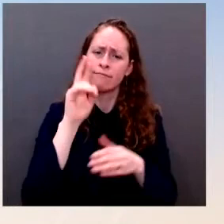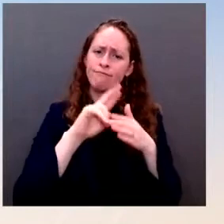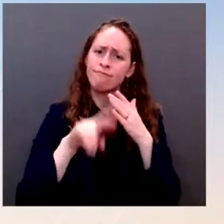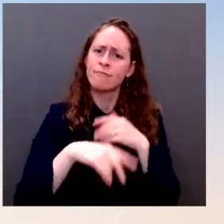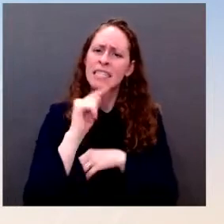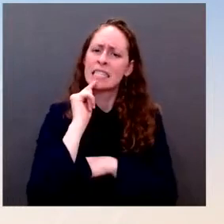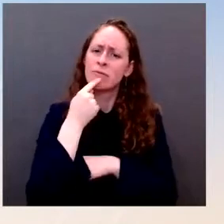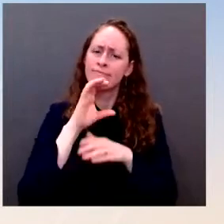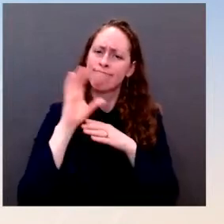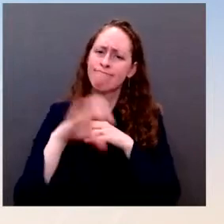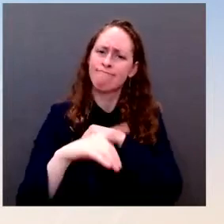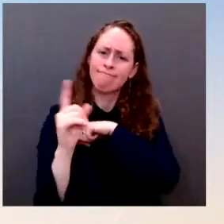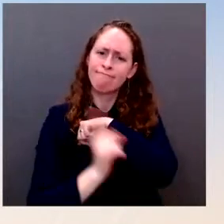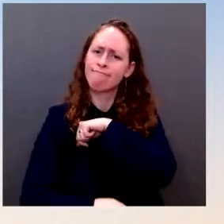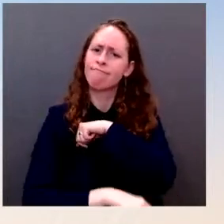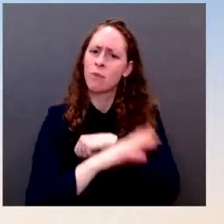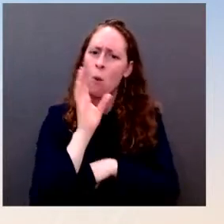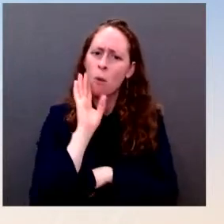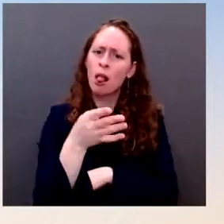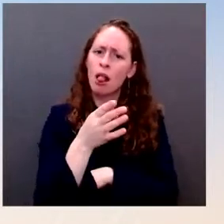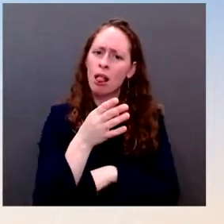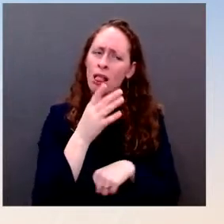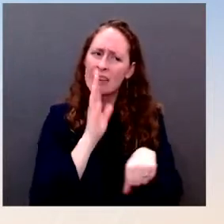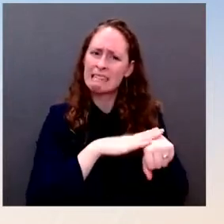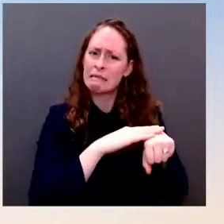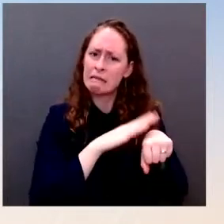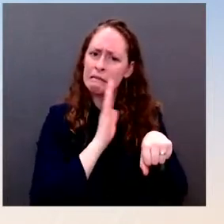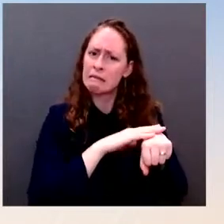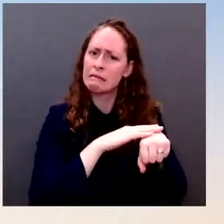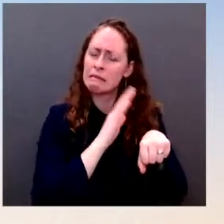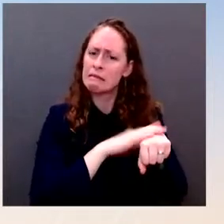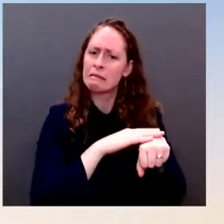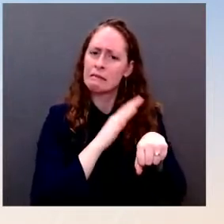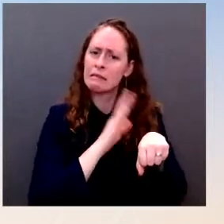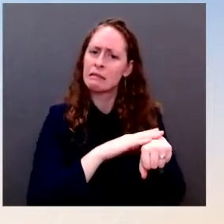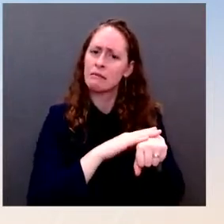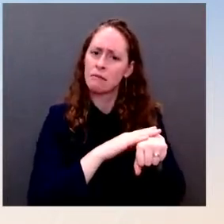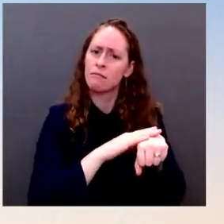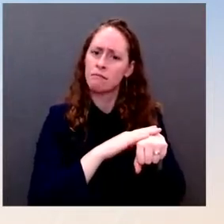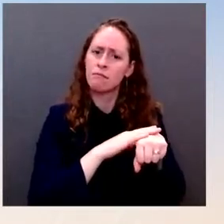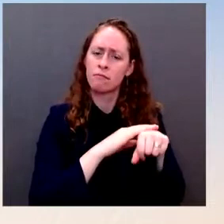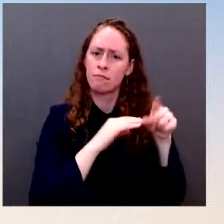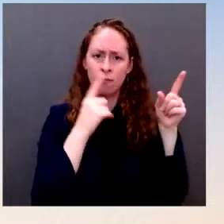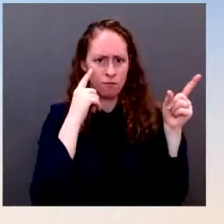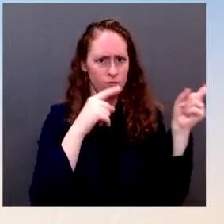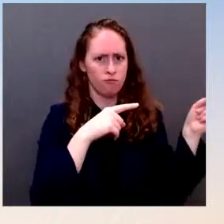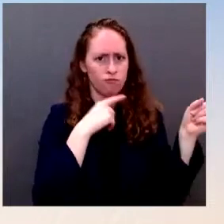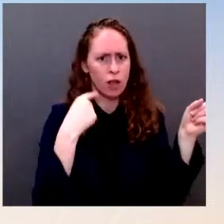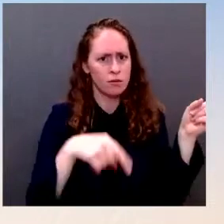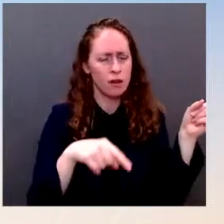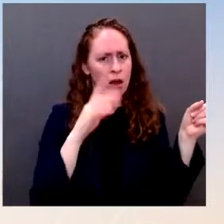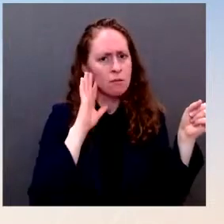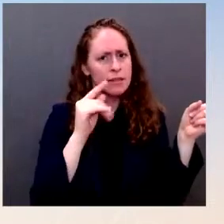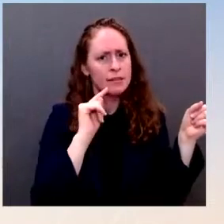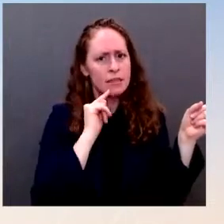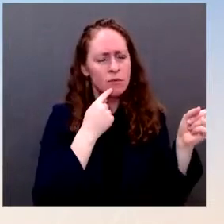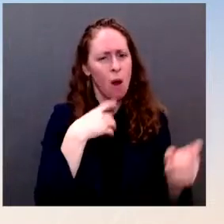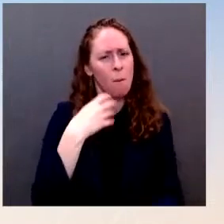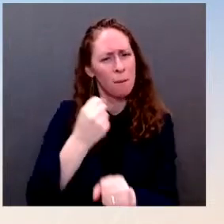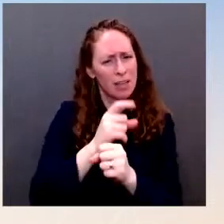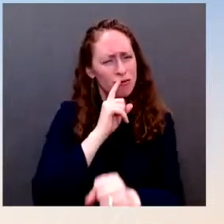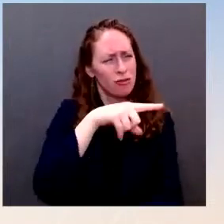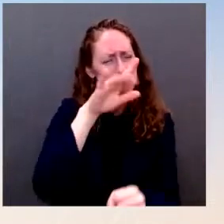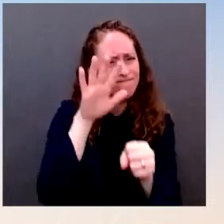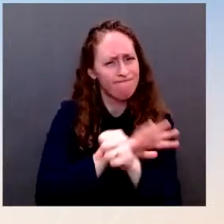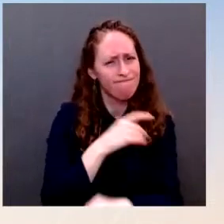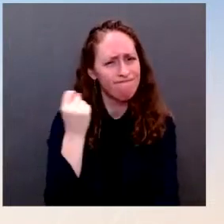consequences for the Kremlin. And the inputs to — and I think it's important for people to understand that the inputs to the major foundational technologies